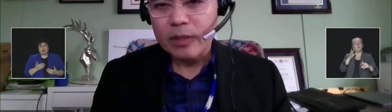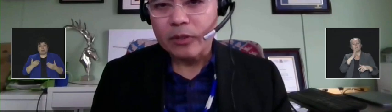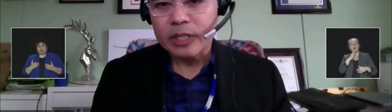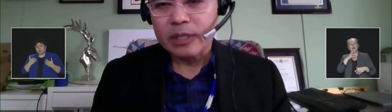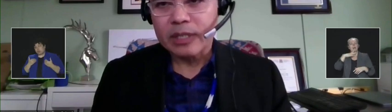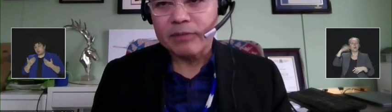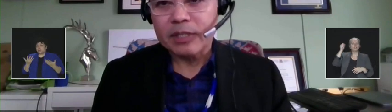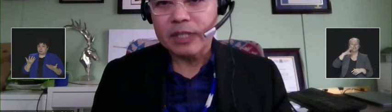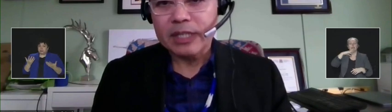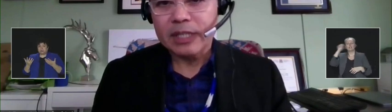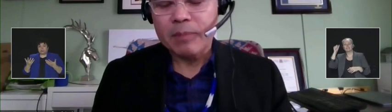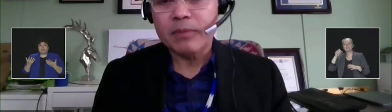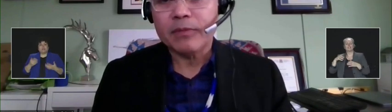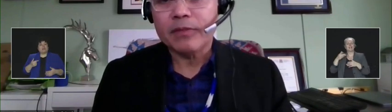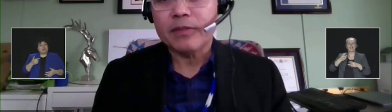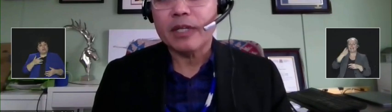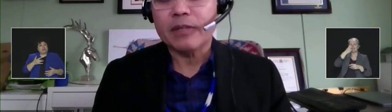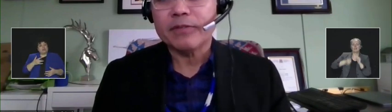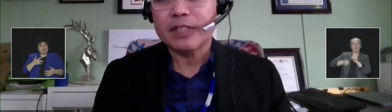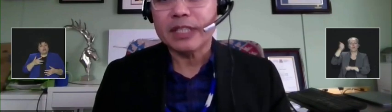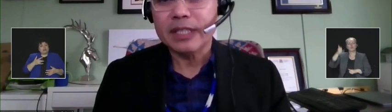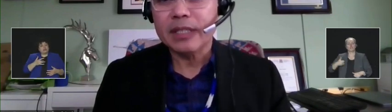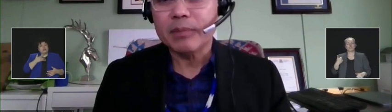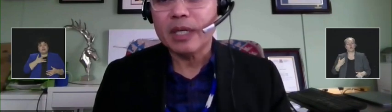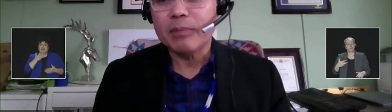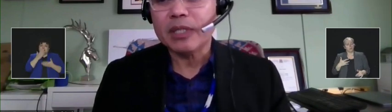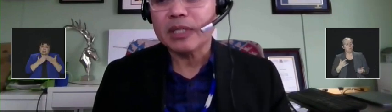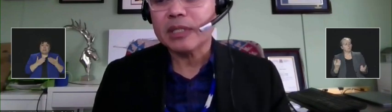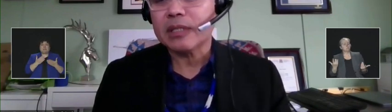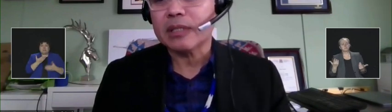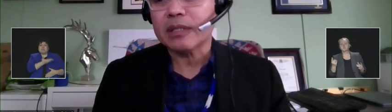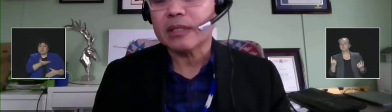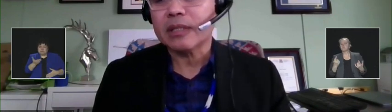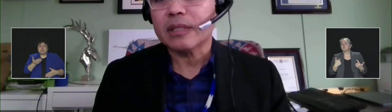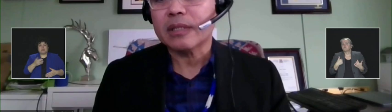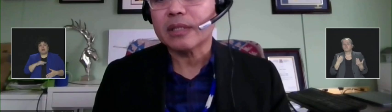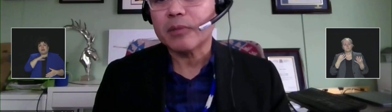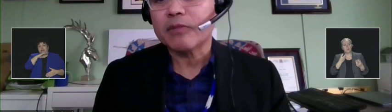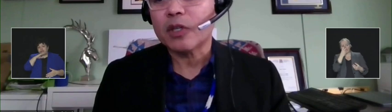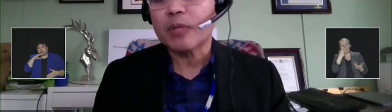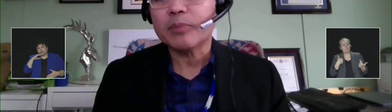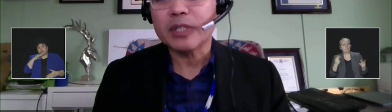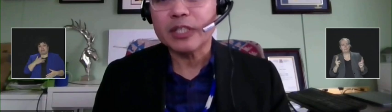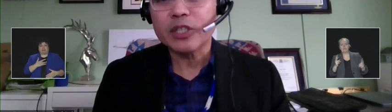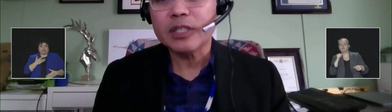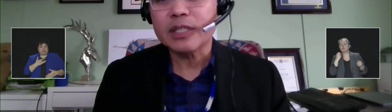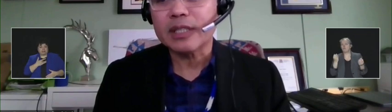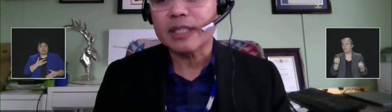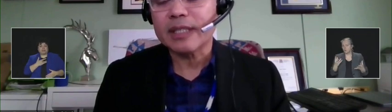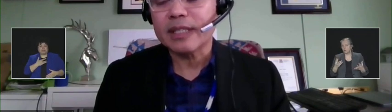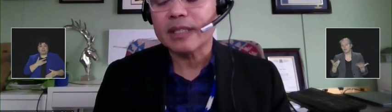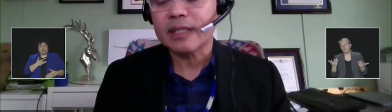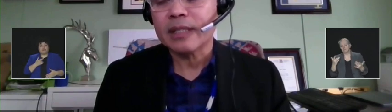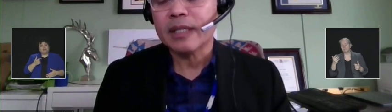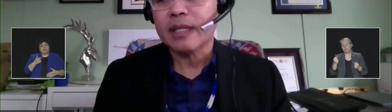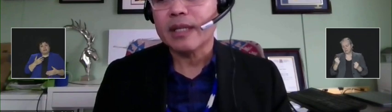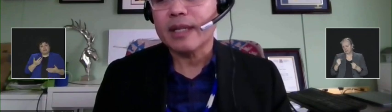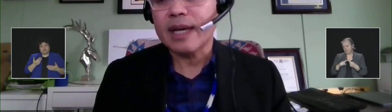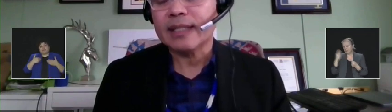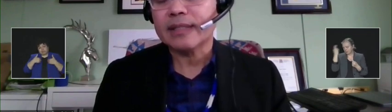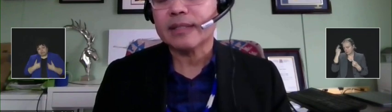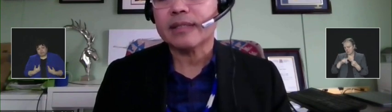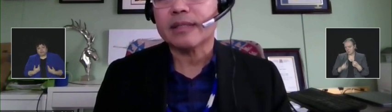as well, there is definitely some fatigue amongst some of our populations. I think